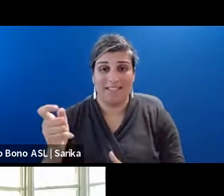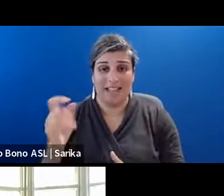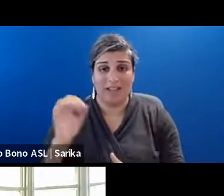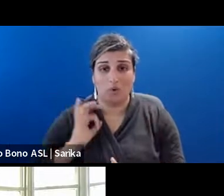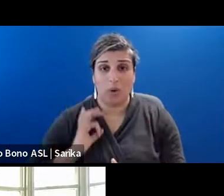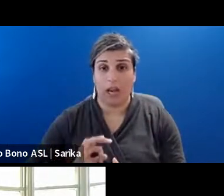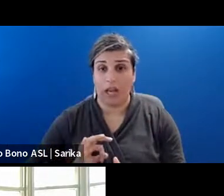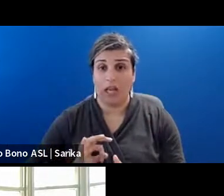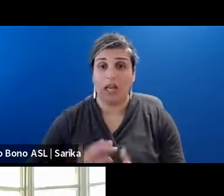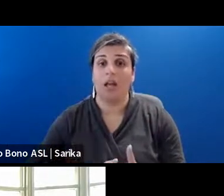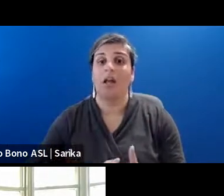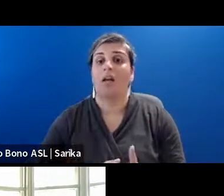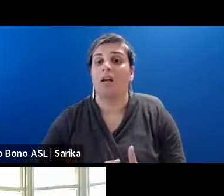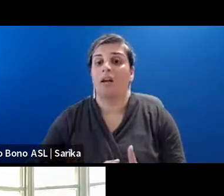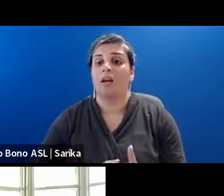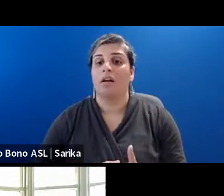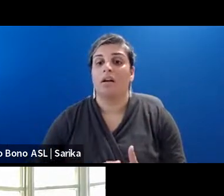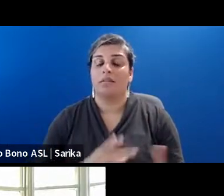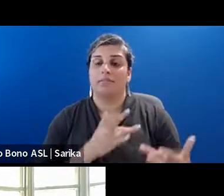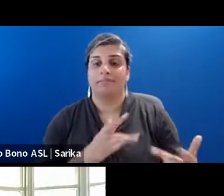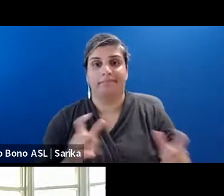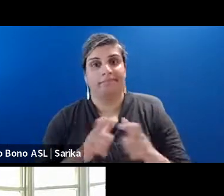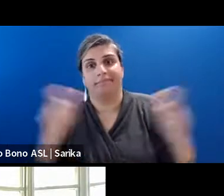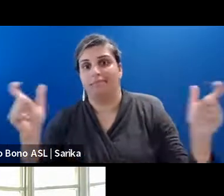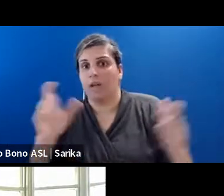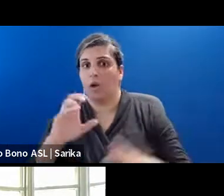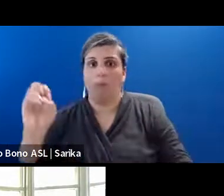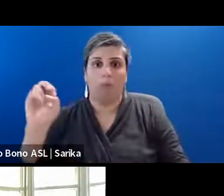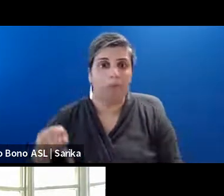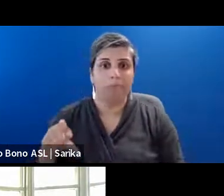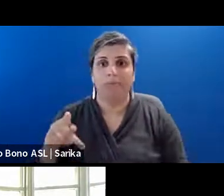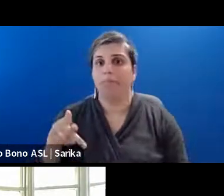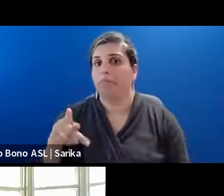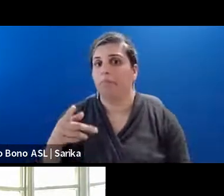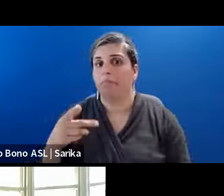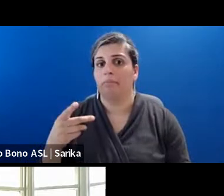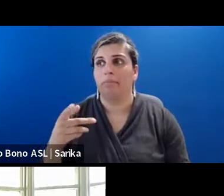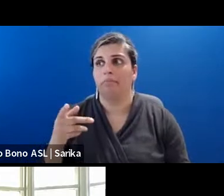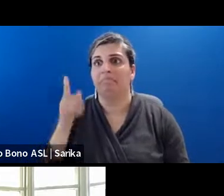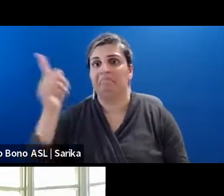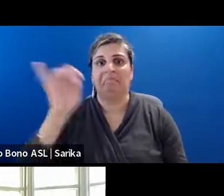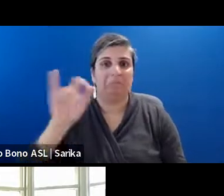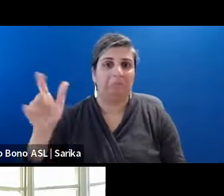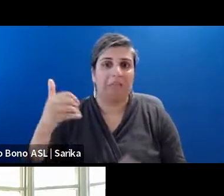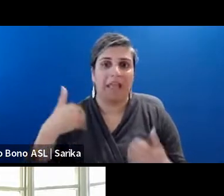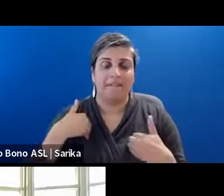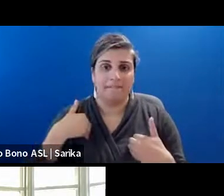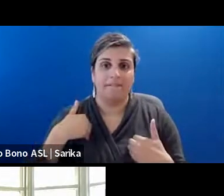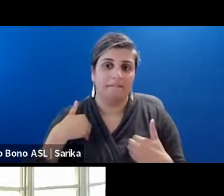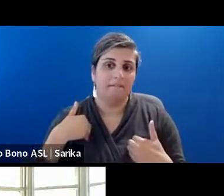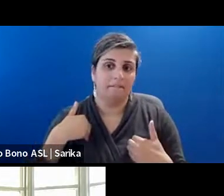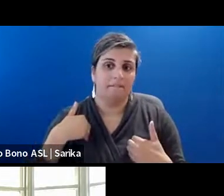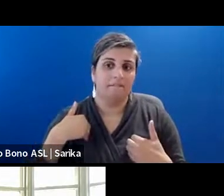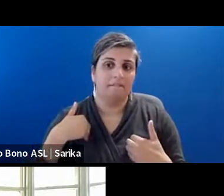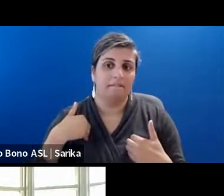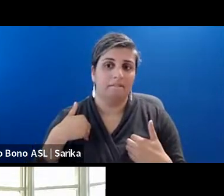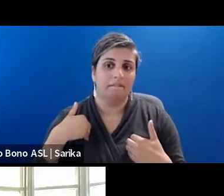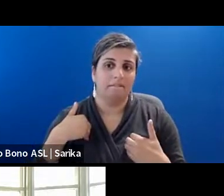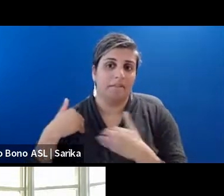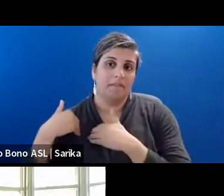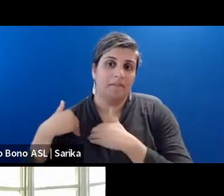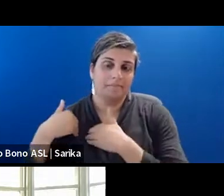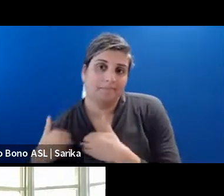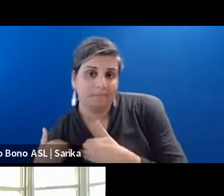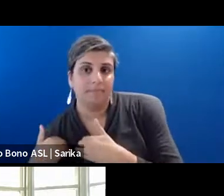uh, oftentimes it's large entities, large corporations that are, uh, in Illinois that have, uh, a large liability